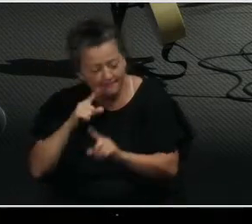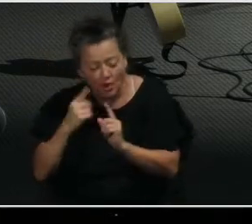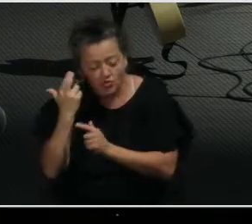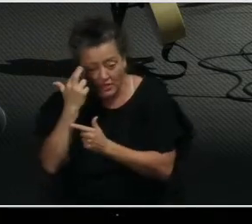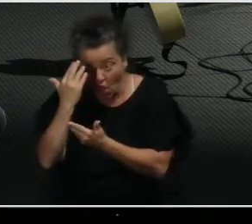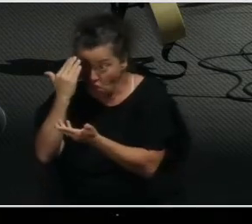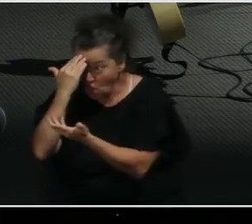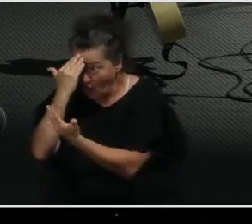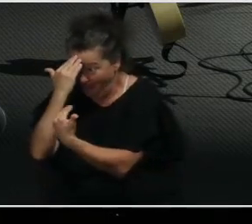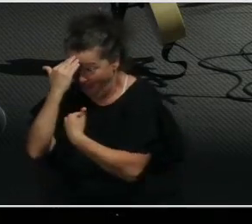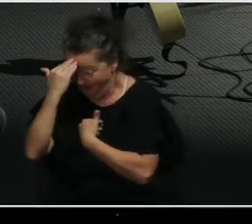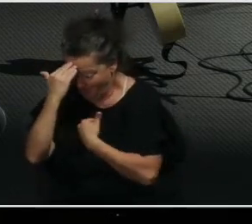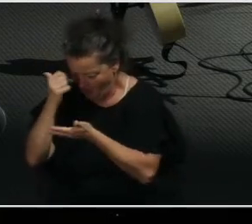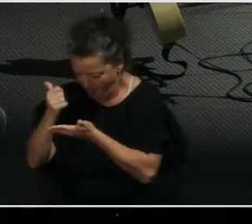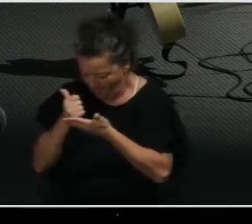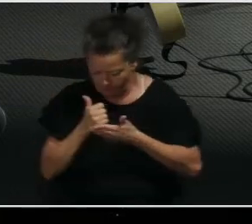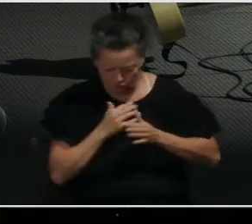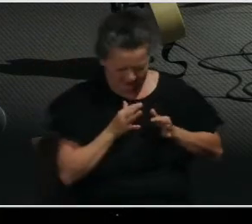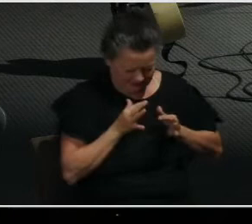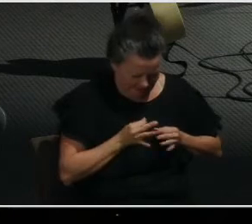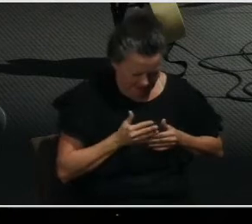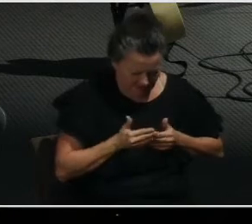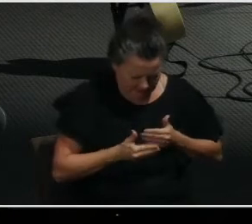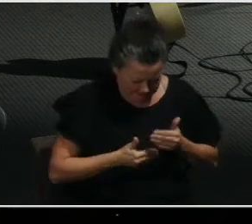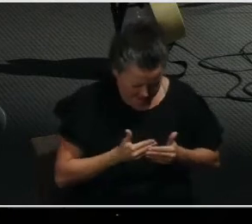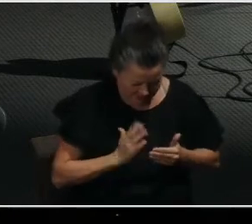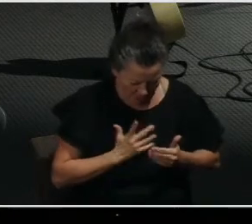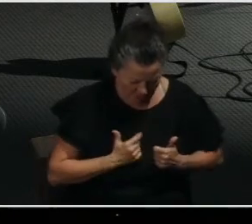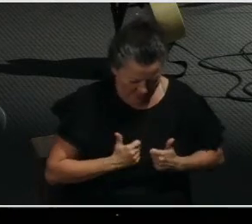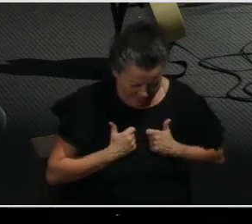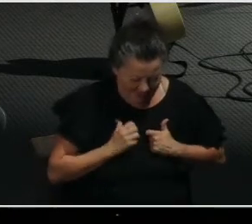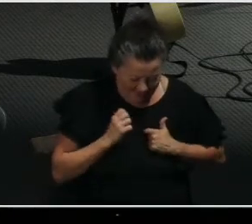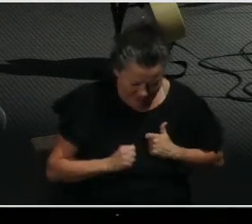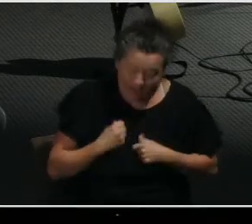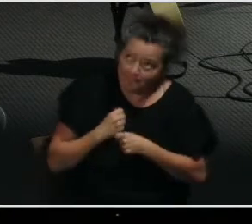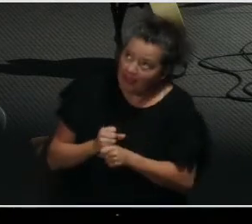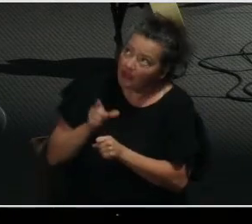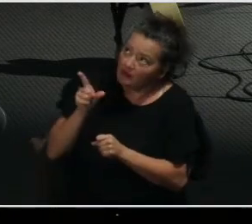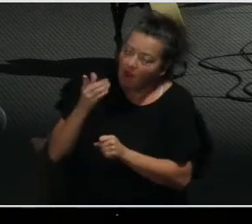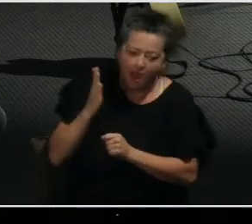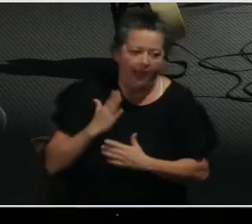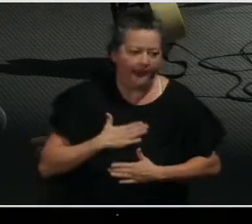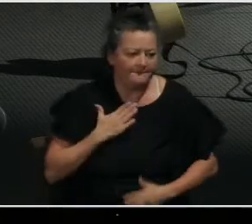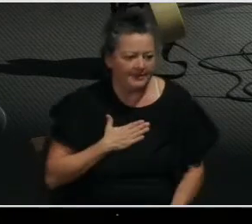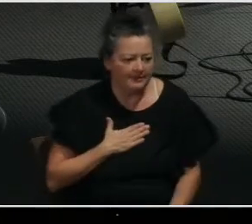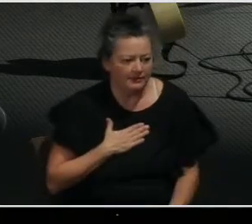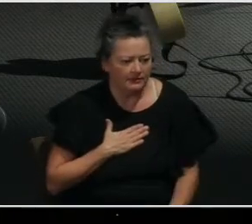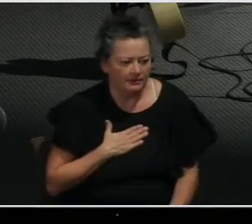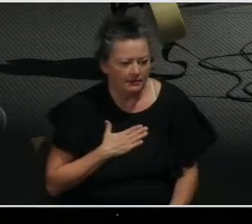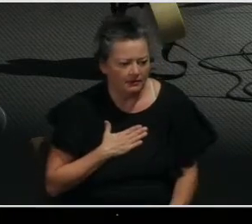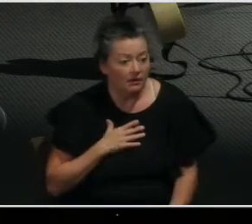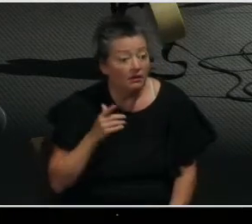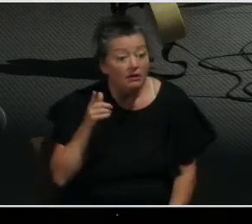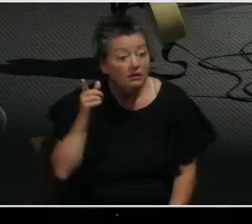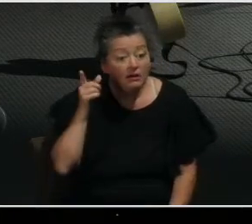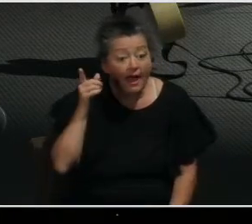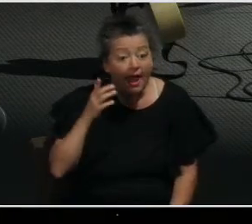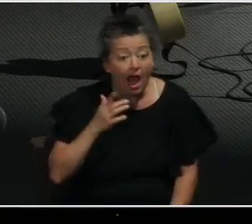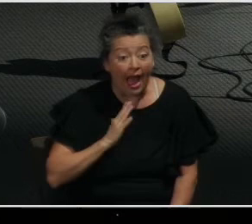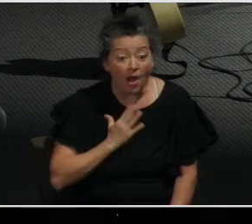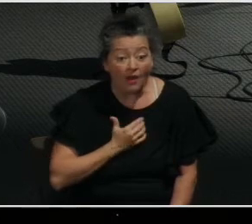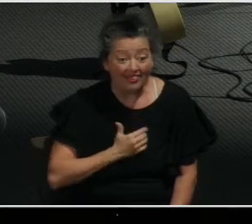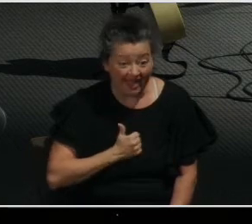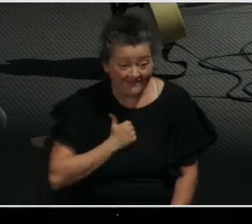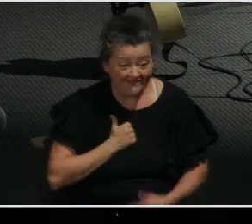-pleasing lives. Well, what does a life that pleases God involve? And Paul goes on to explain